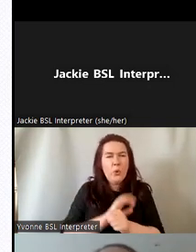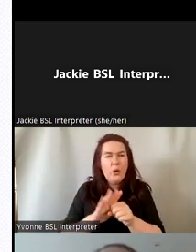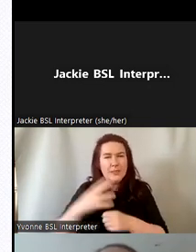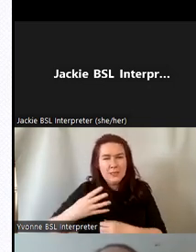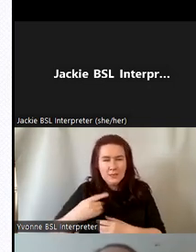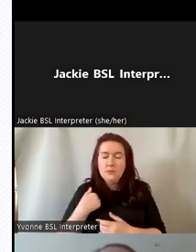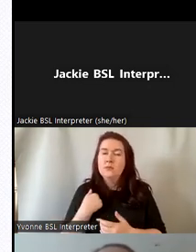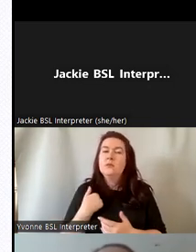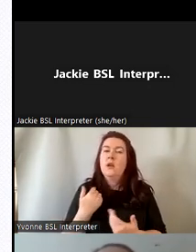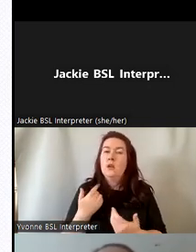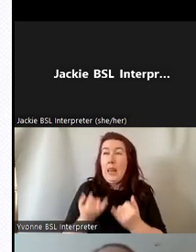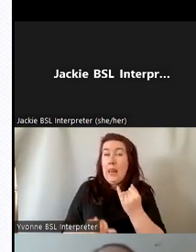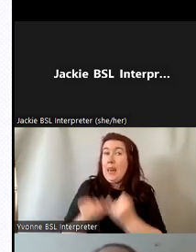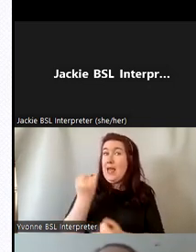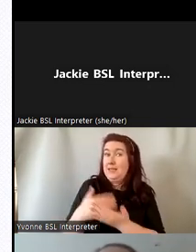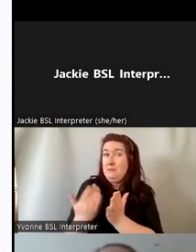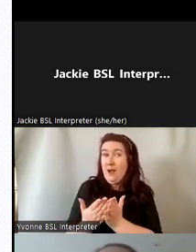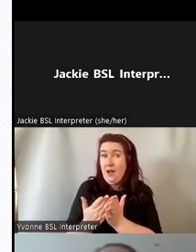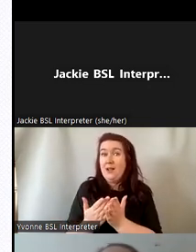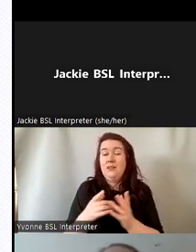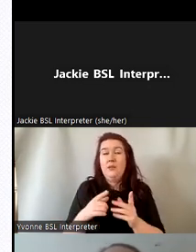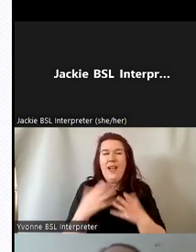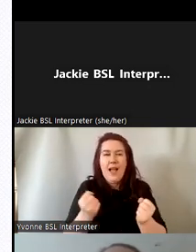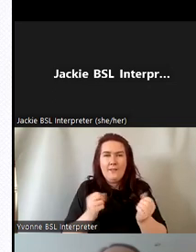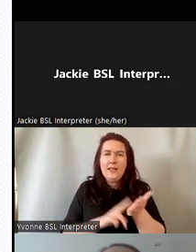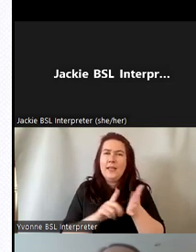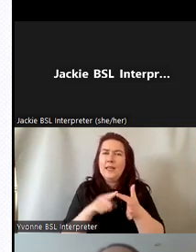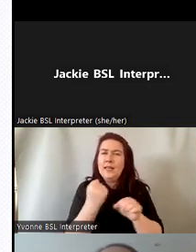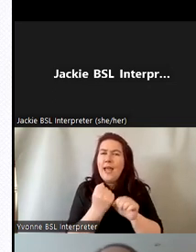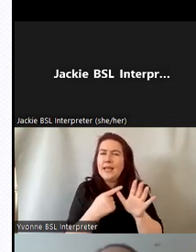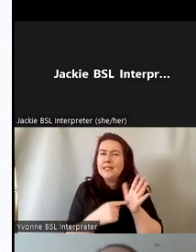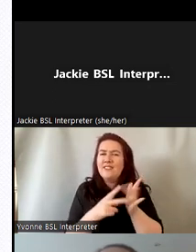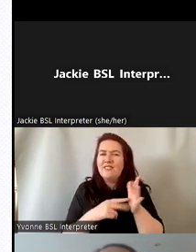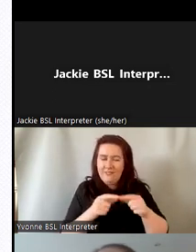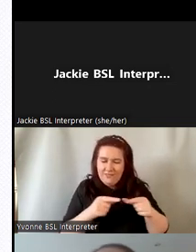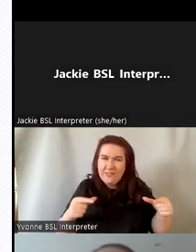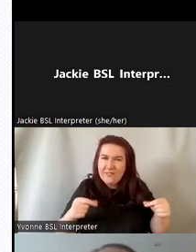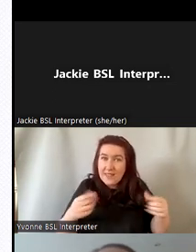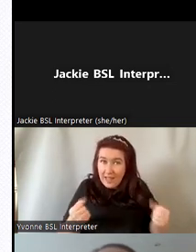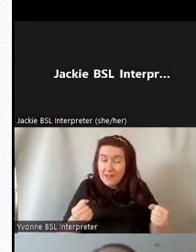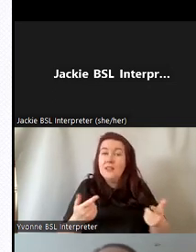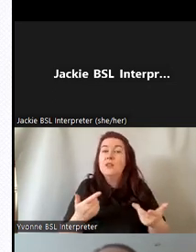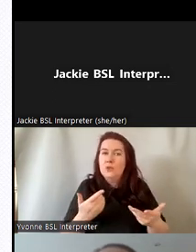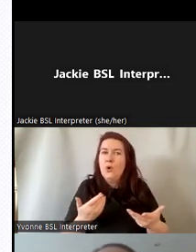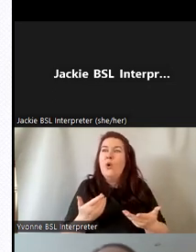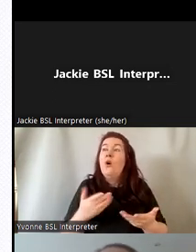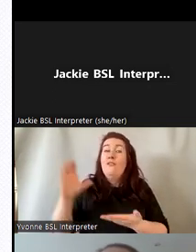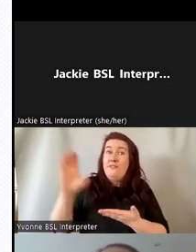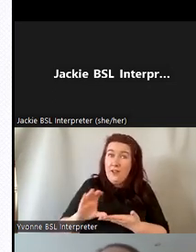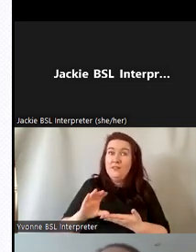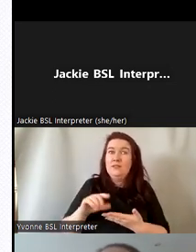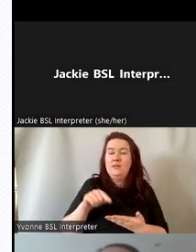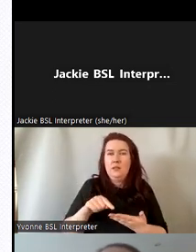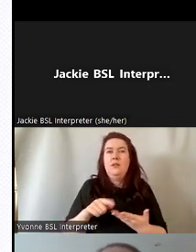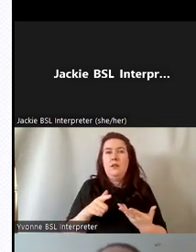the last batch of the negatives digitized um but crucially not annotated or catalogued so this was what